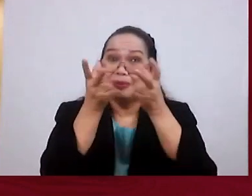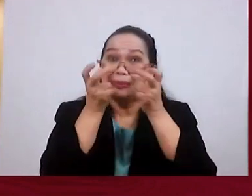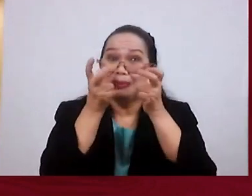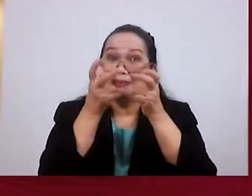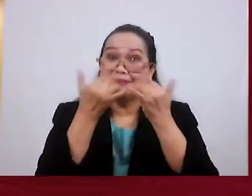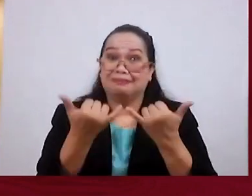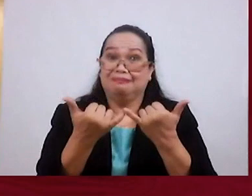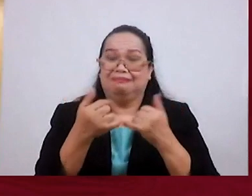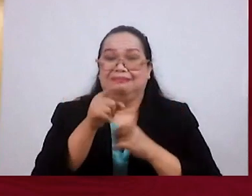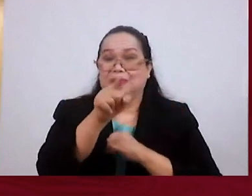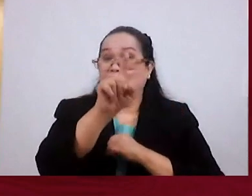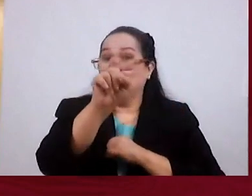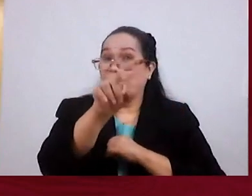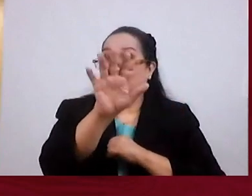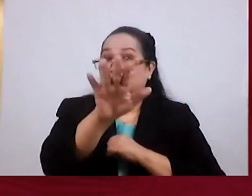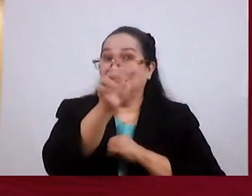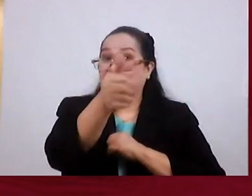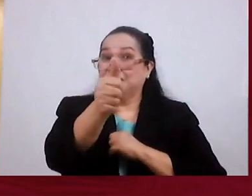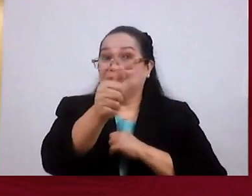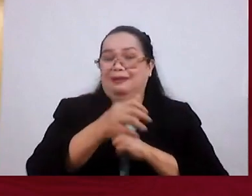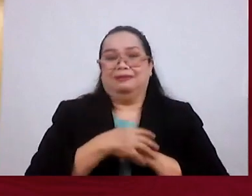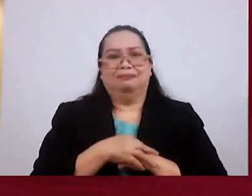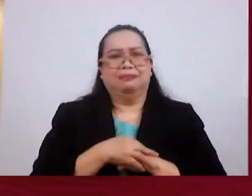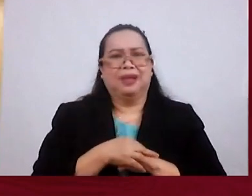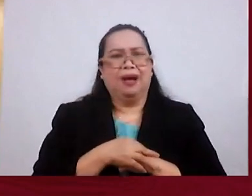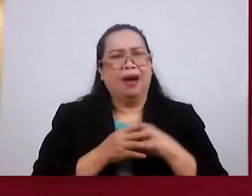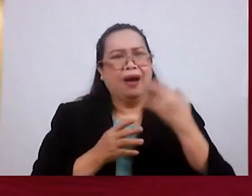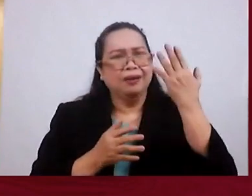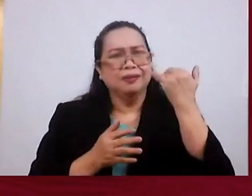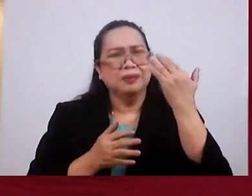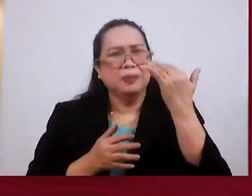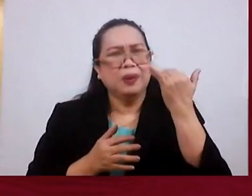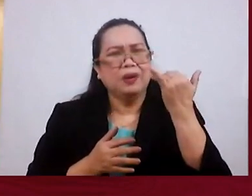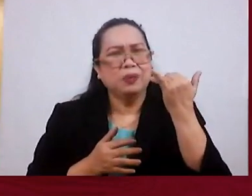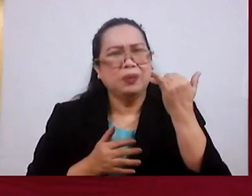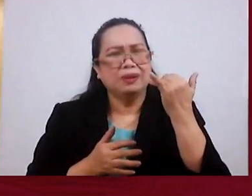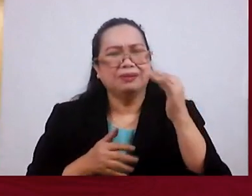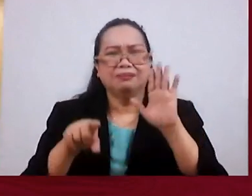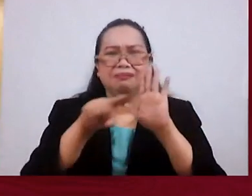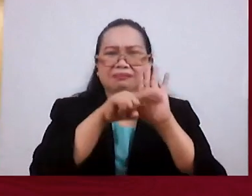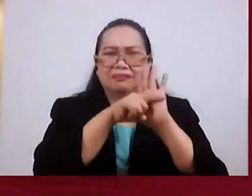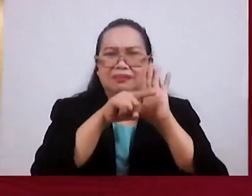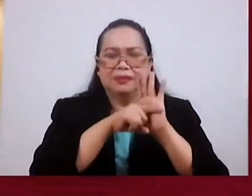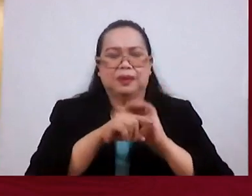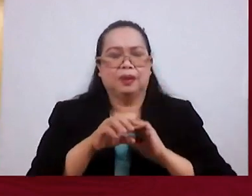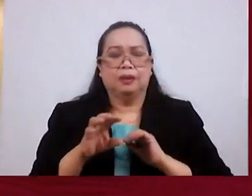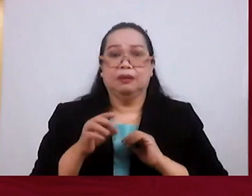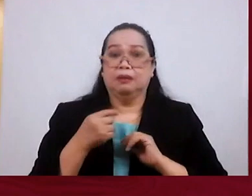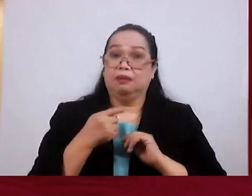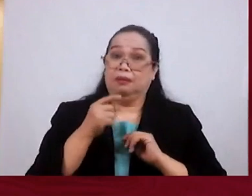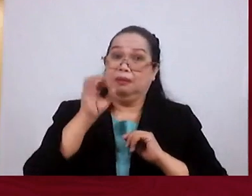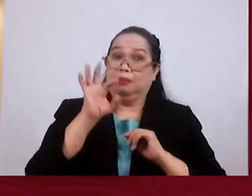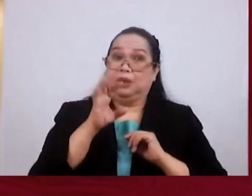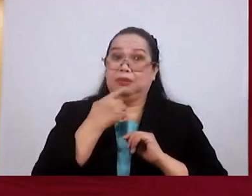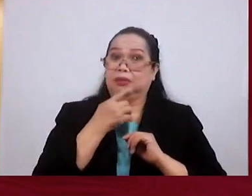And you're Asking yourself Why are you So negative I'm not being Negative